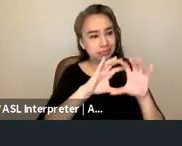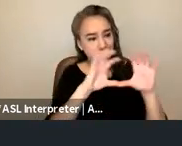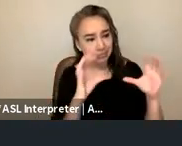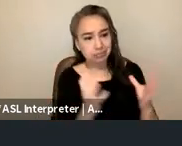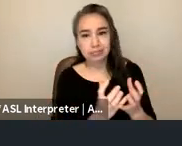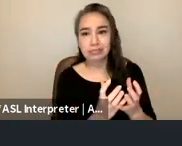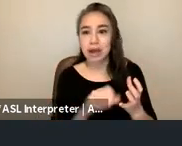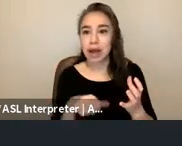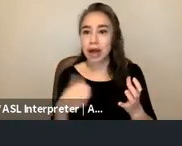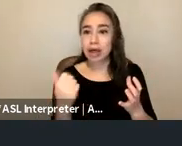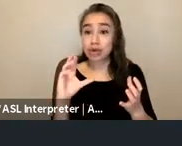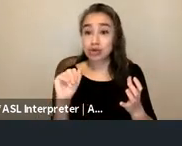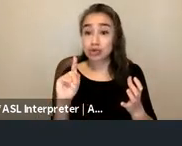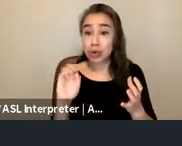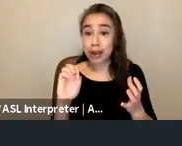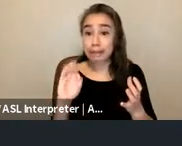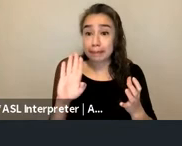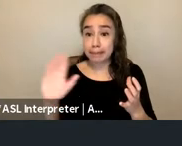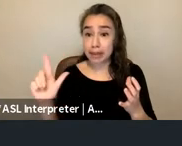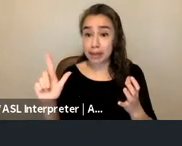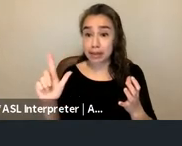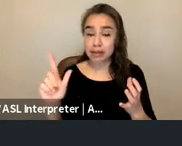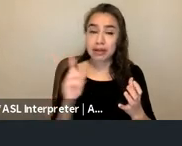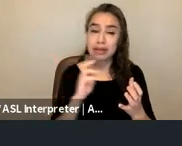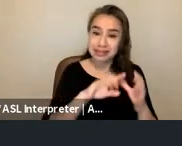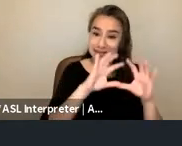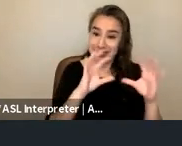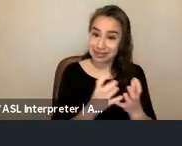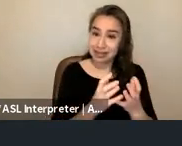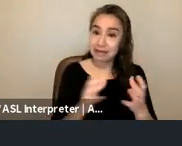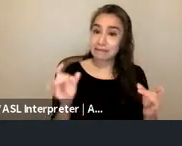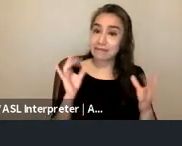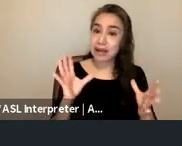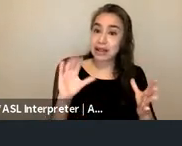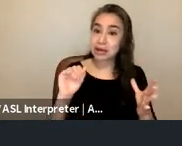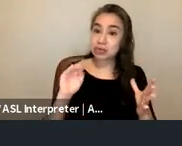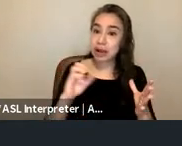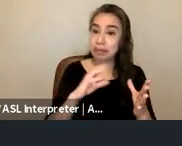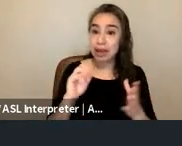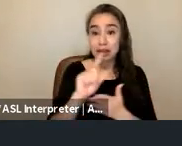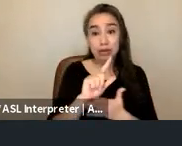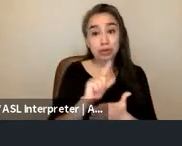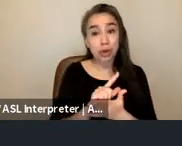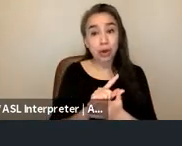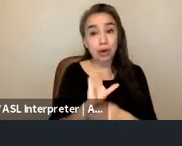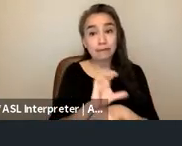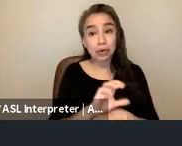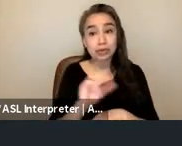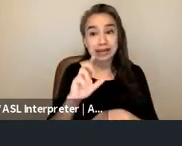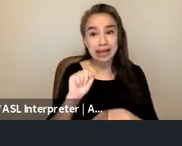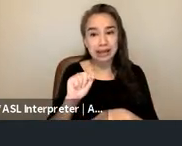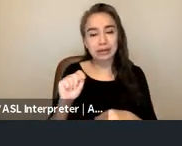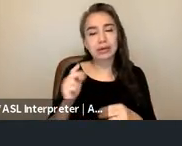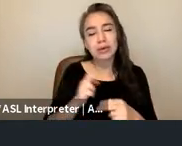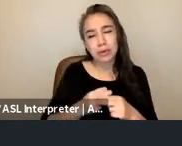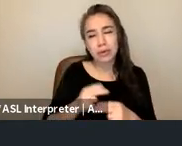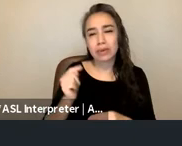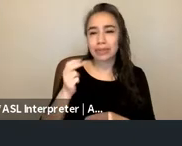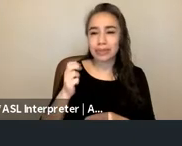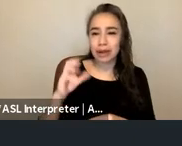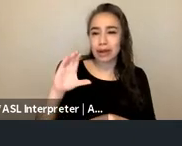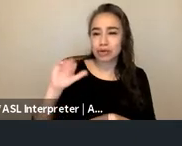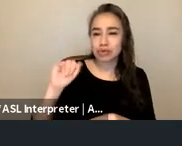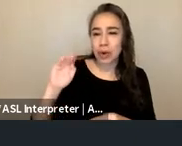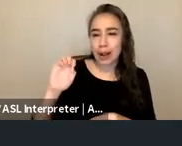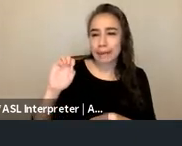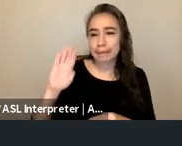called the violent crime and law enforcement act commonly known as the crime bill um a bill that was often that we